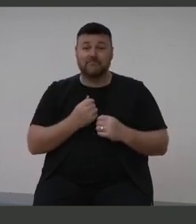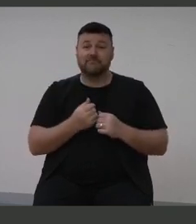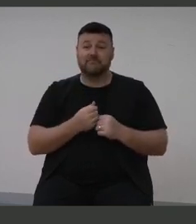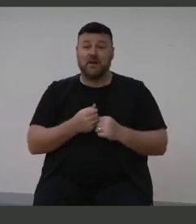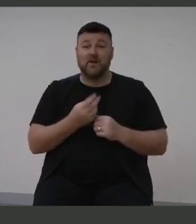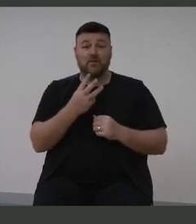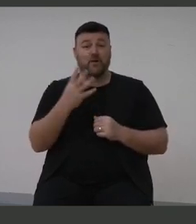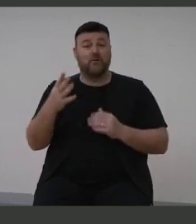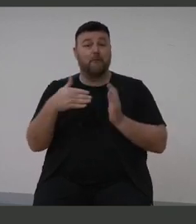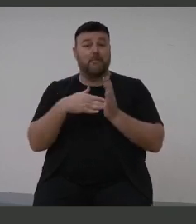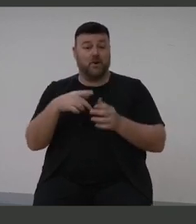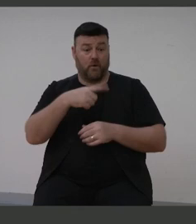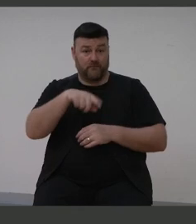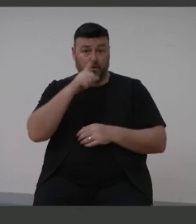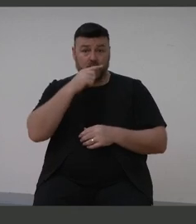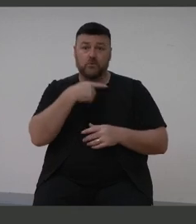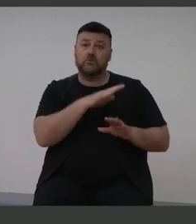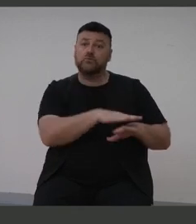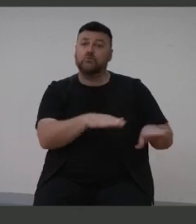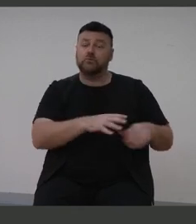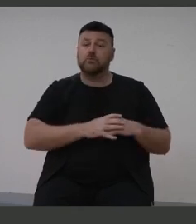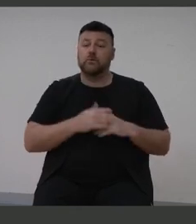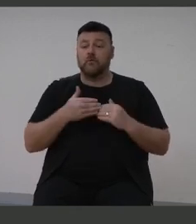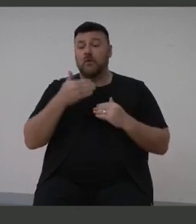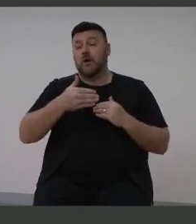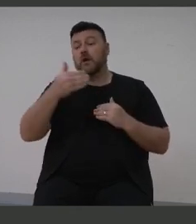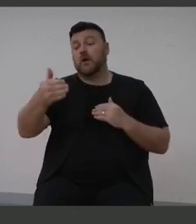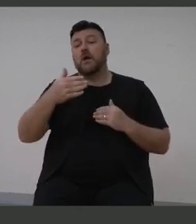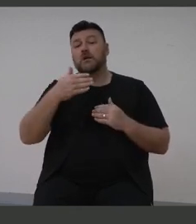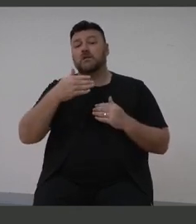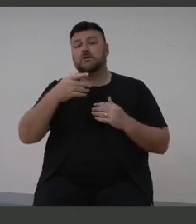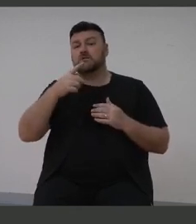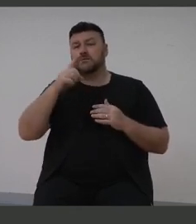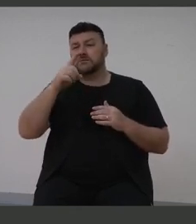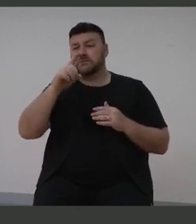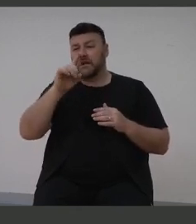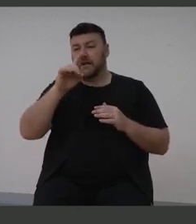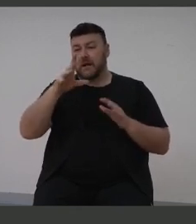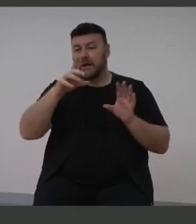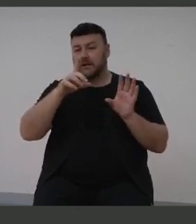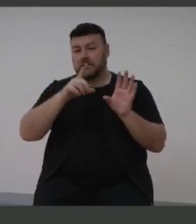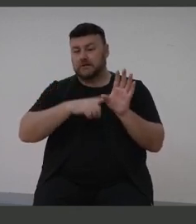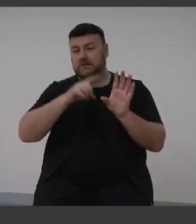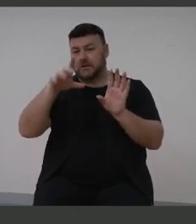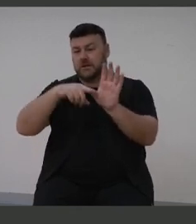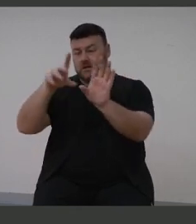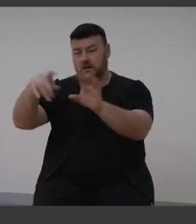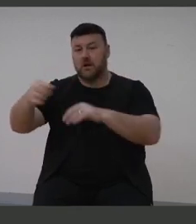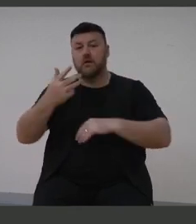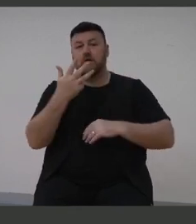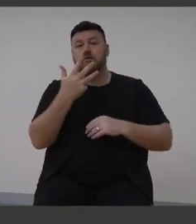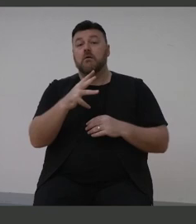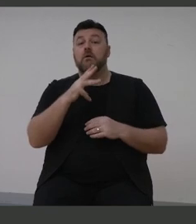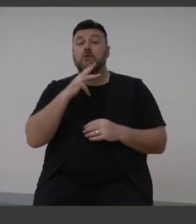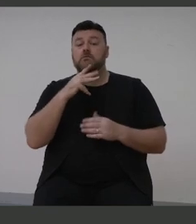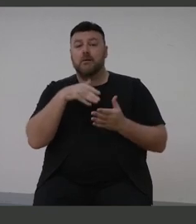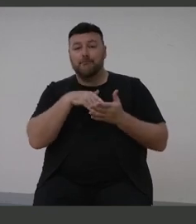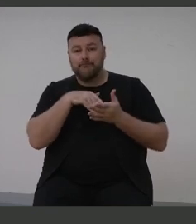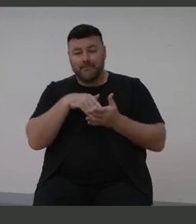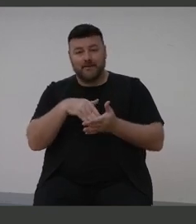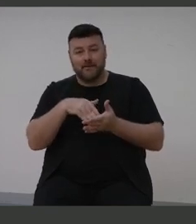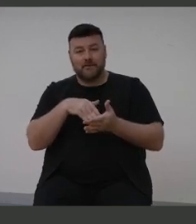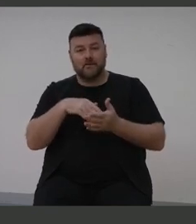Over the next three decades, it is estimated that over 900 million people will have disabling hearing loss.